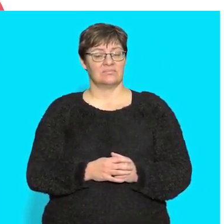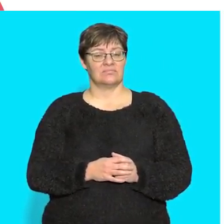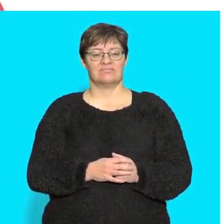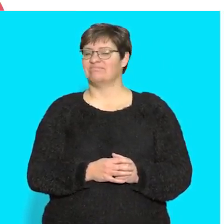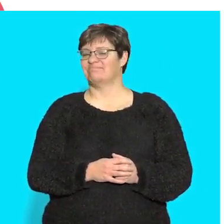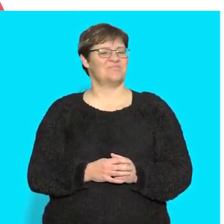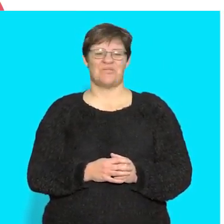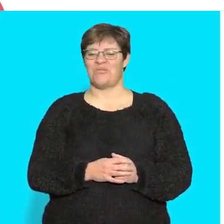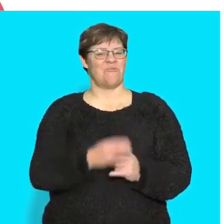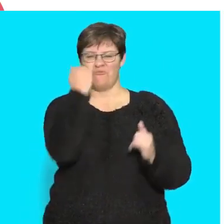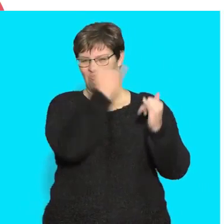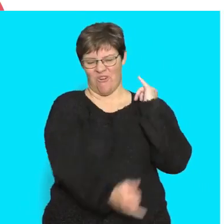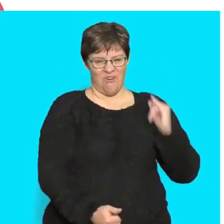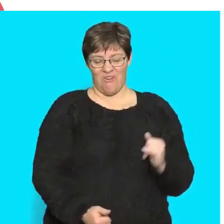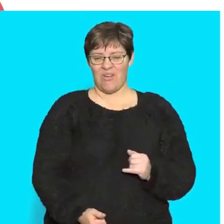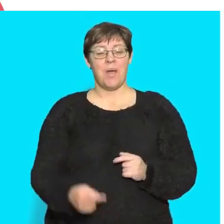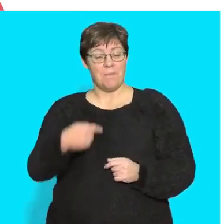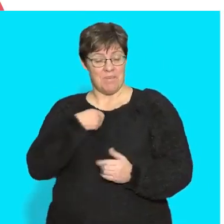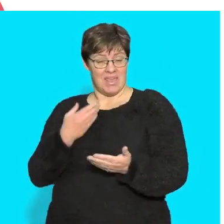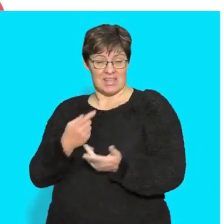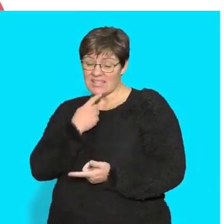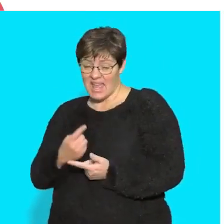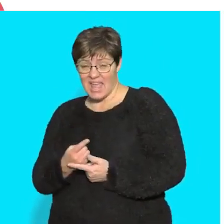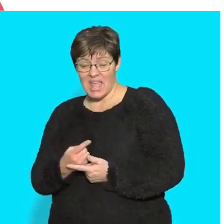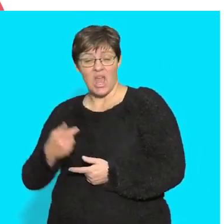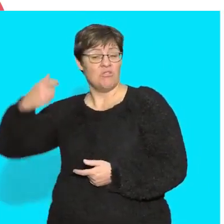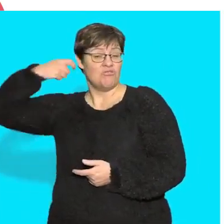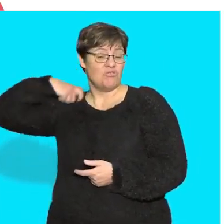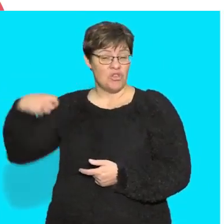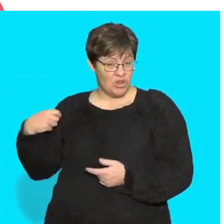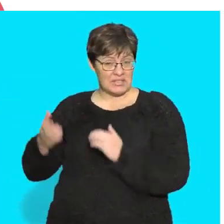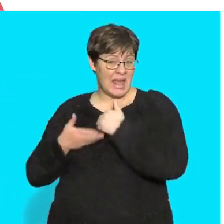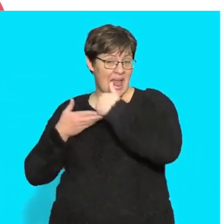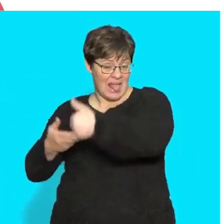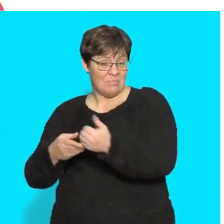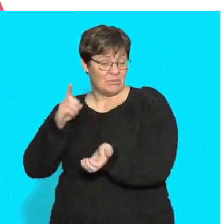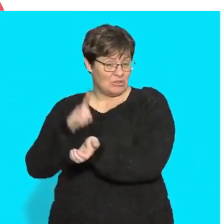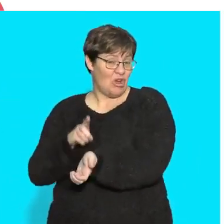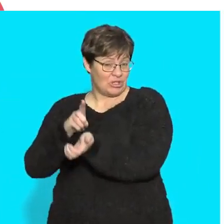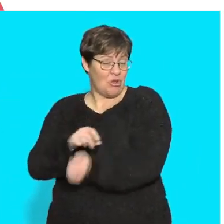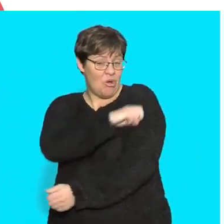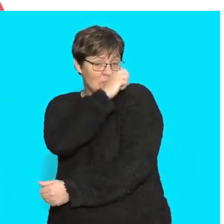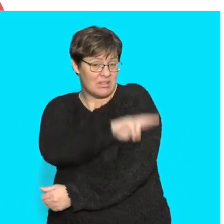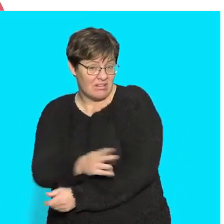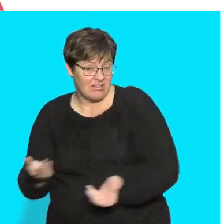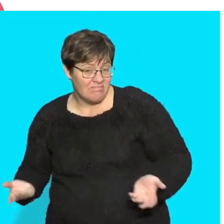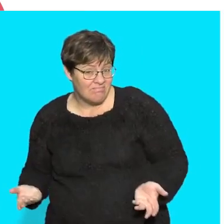It is not right. Can I say, the nurse helps the doctor at the hospital?